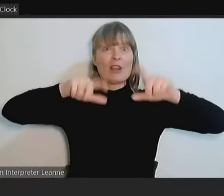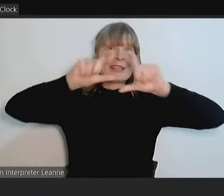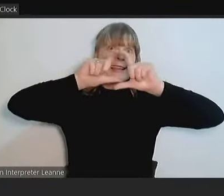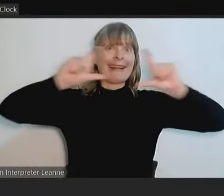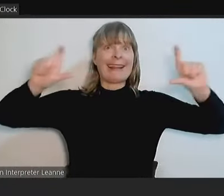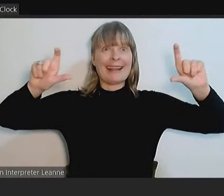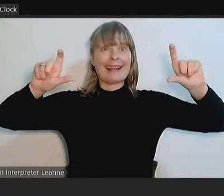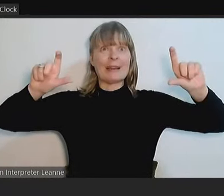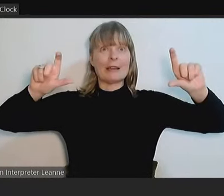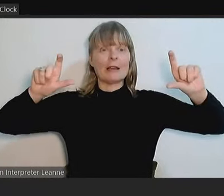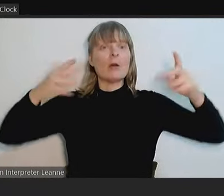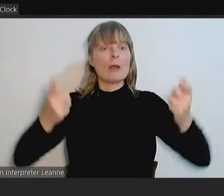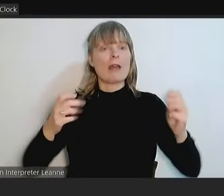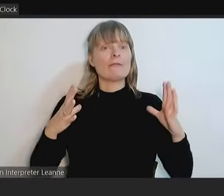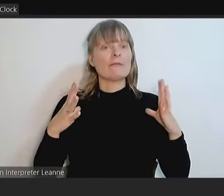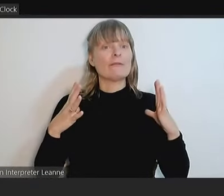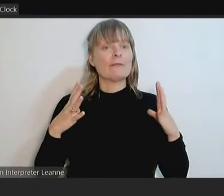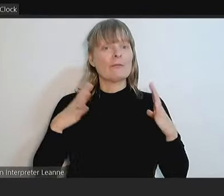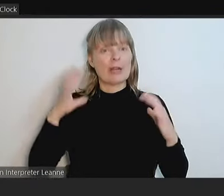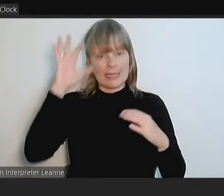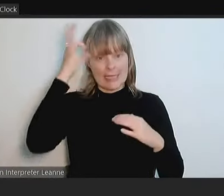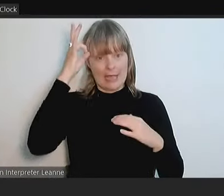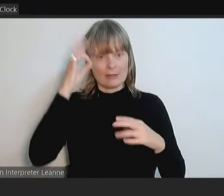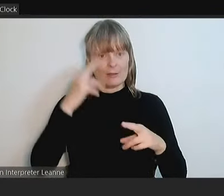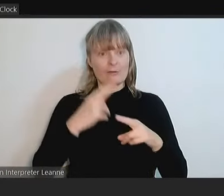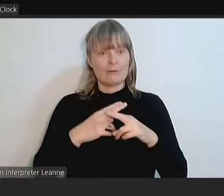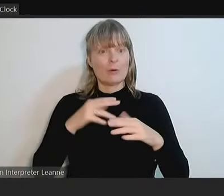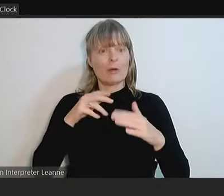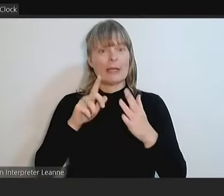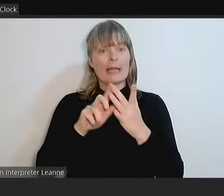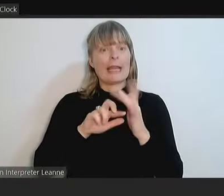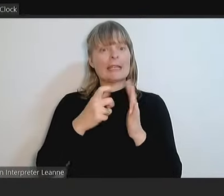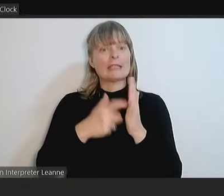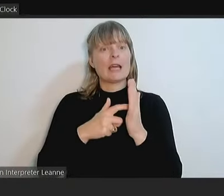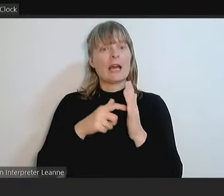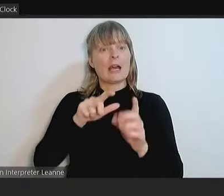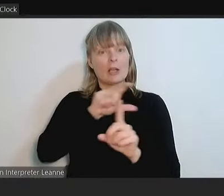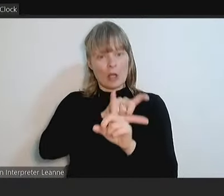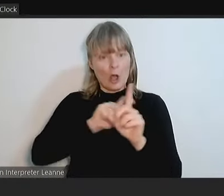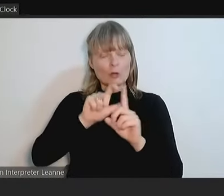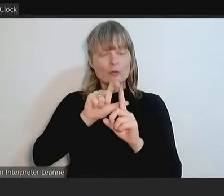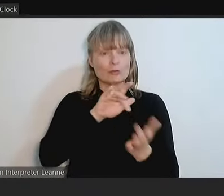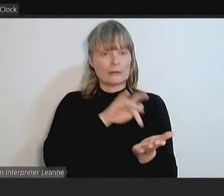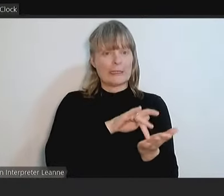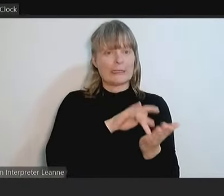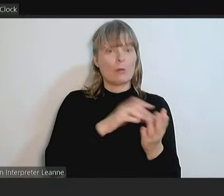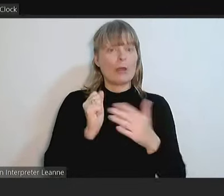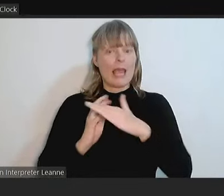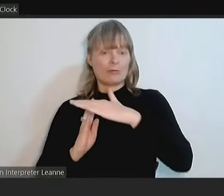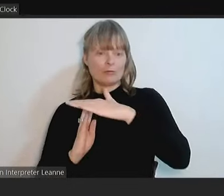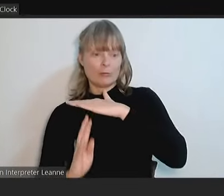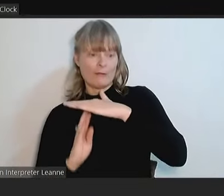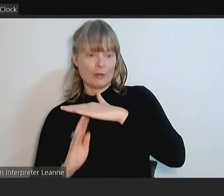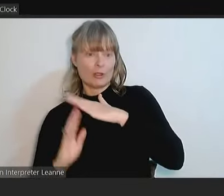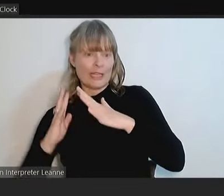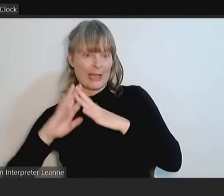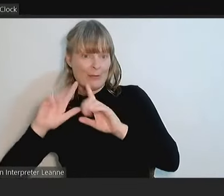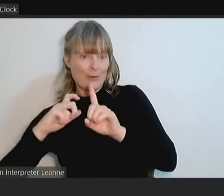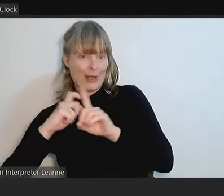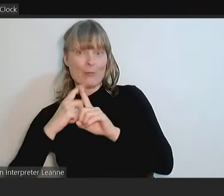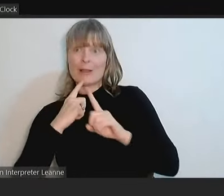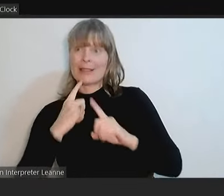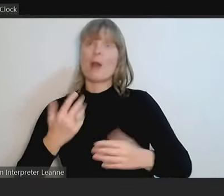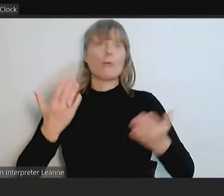thought three council terms for the intercultural centre. We just had refugee week. We stood and we said and we welcome refugees,